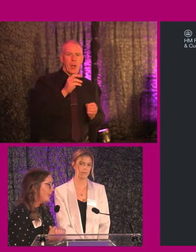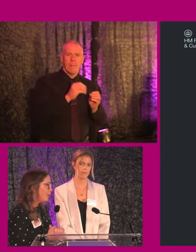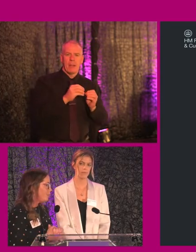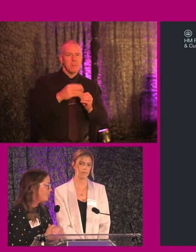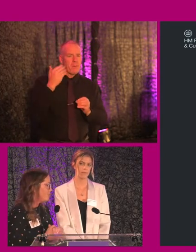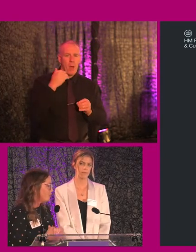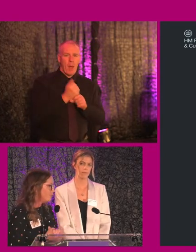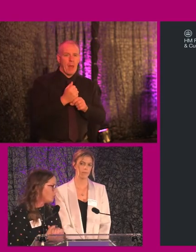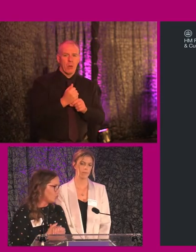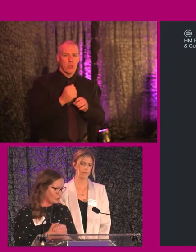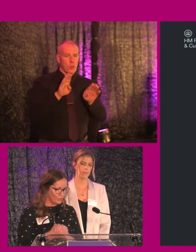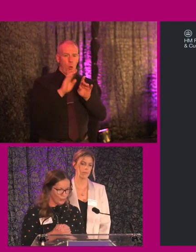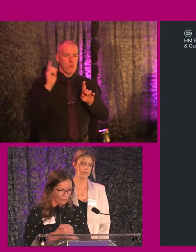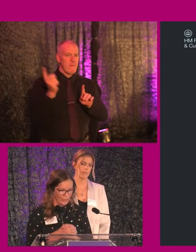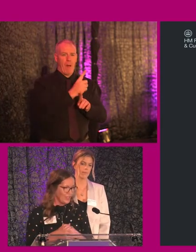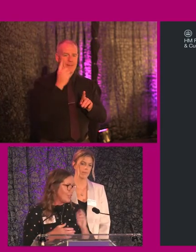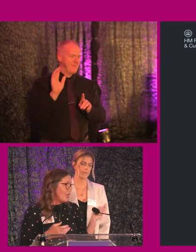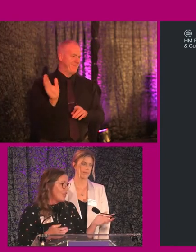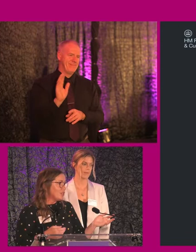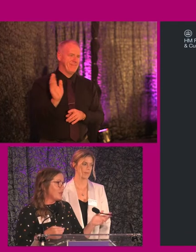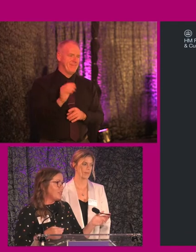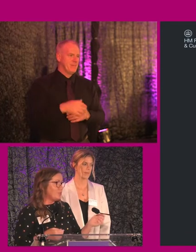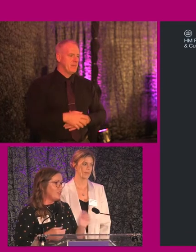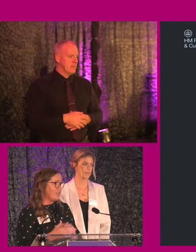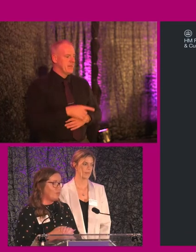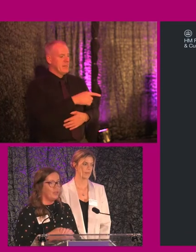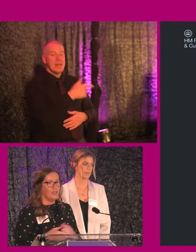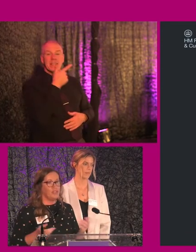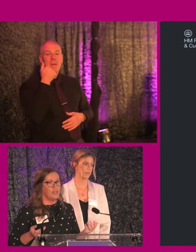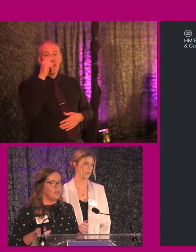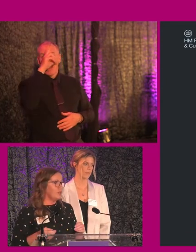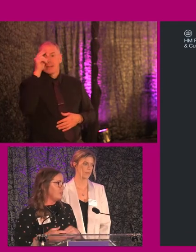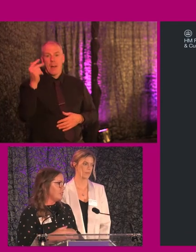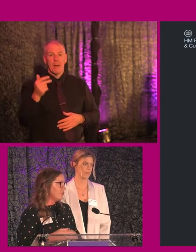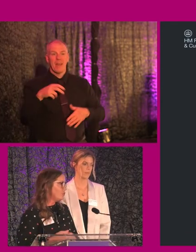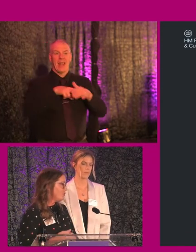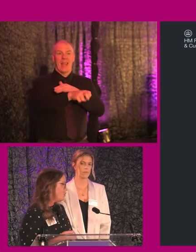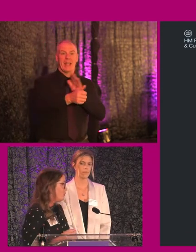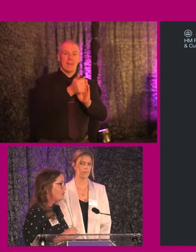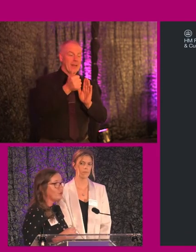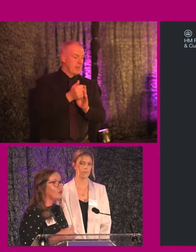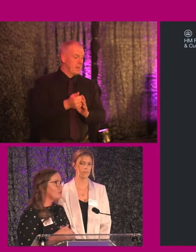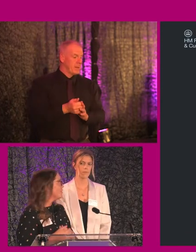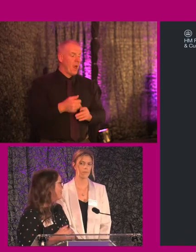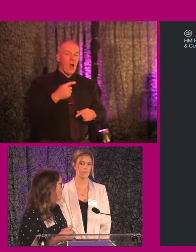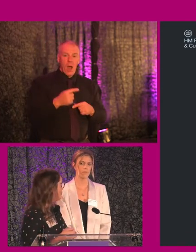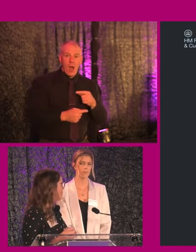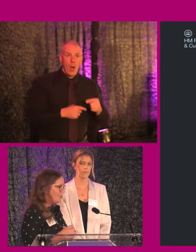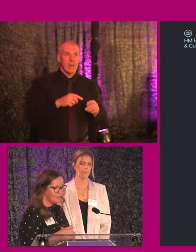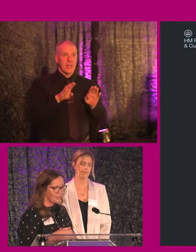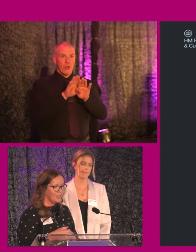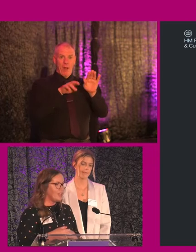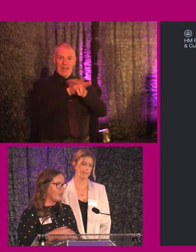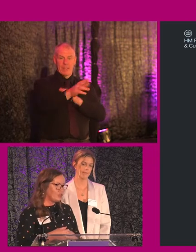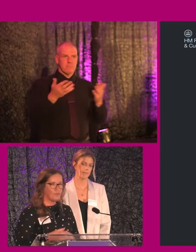revolving doors. So it's quite a simple example. How do you get into building? So your first point is always the door to the